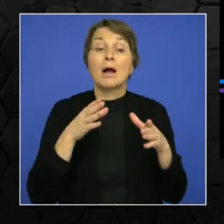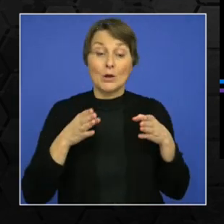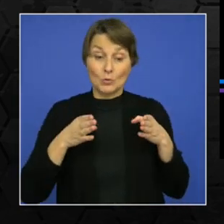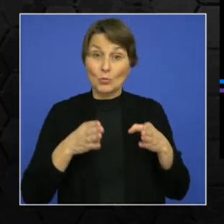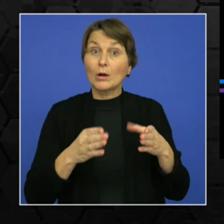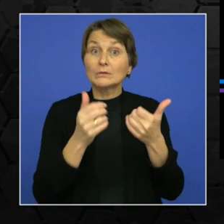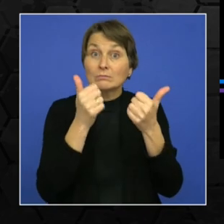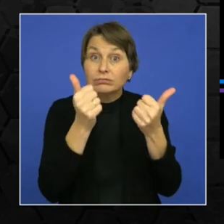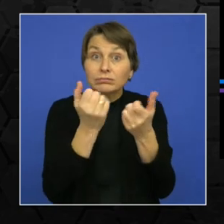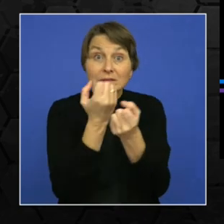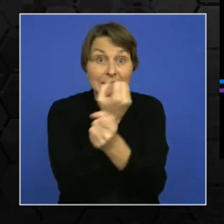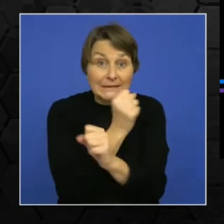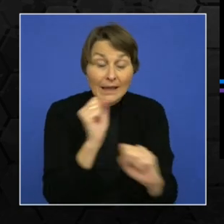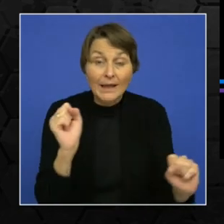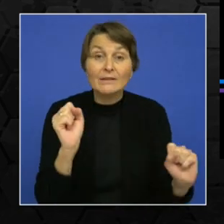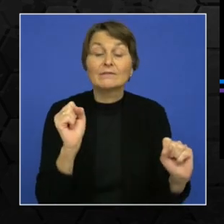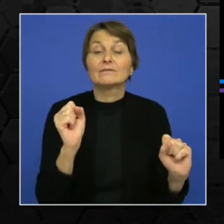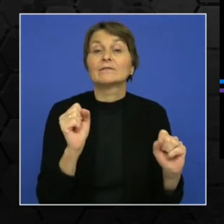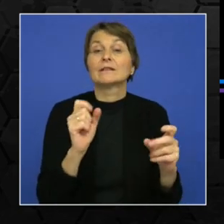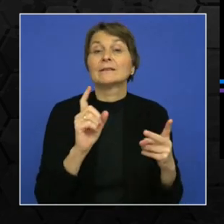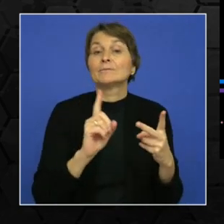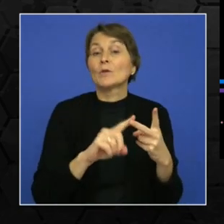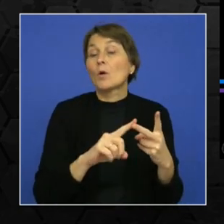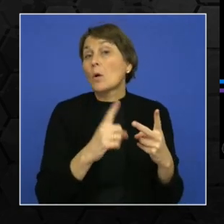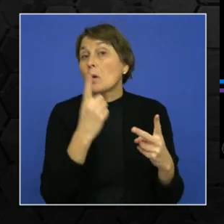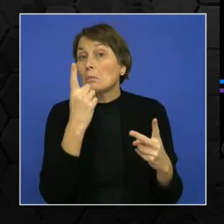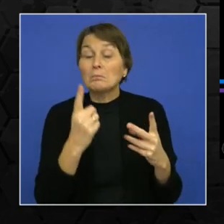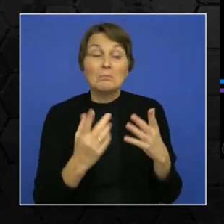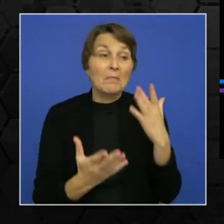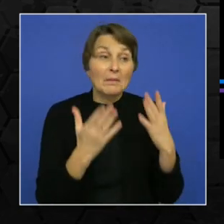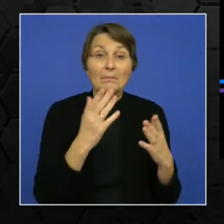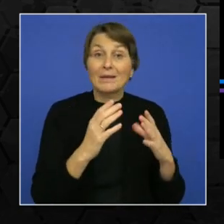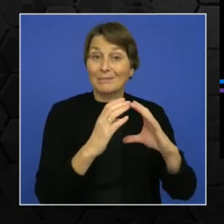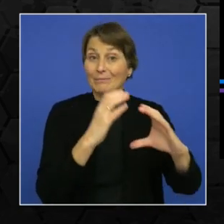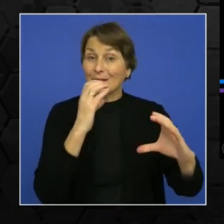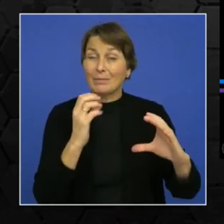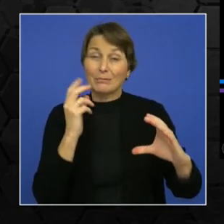deem whether there is an instance of overclouding or not and so on.